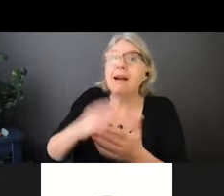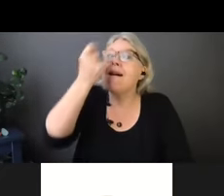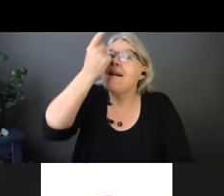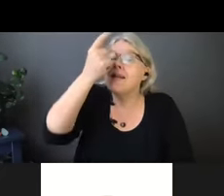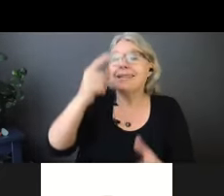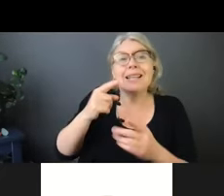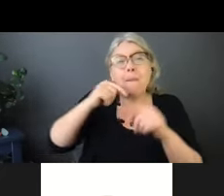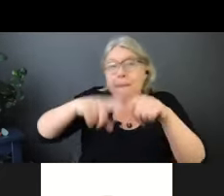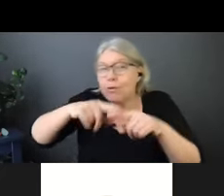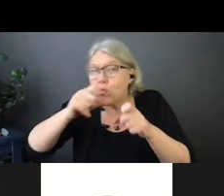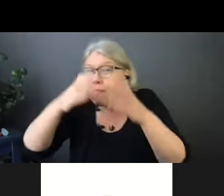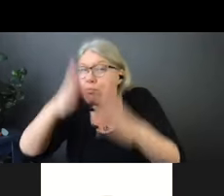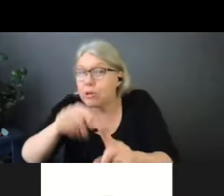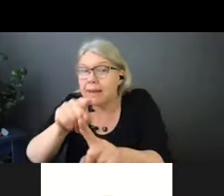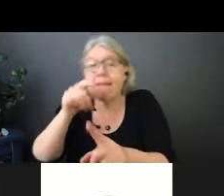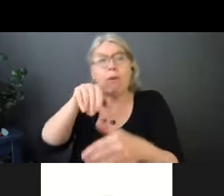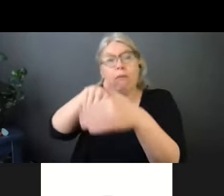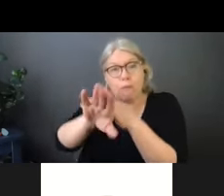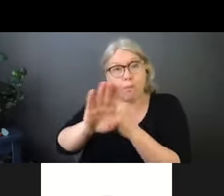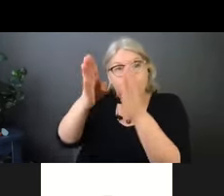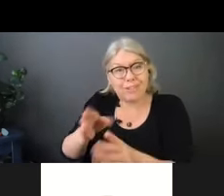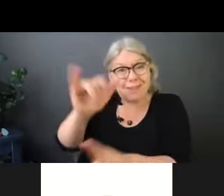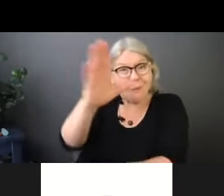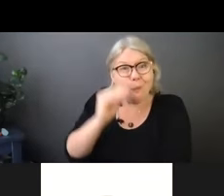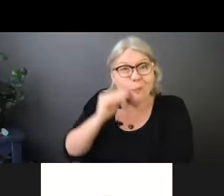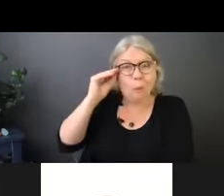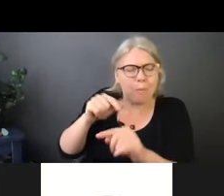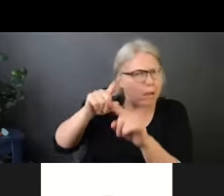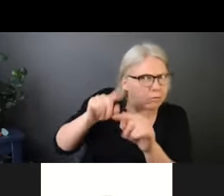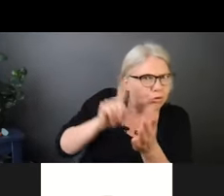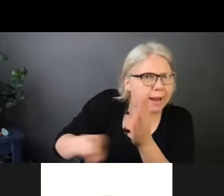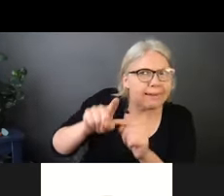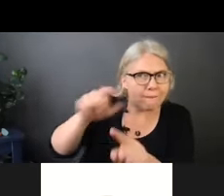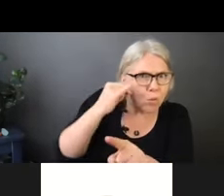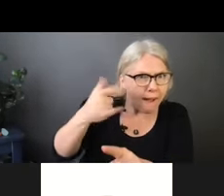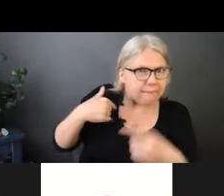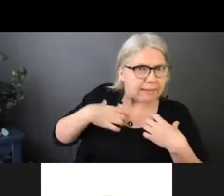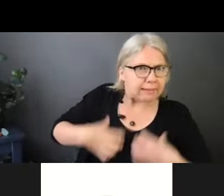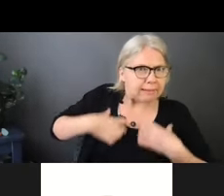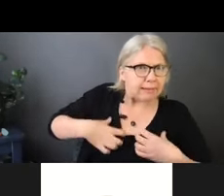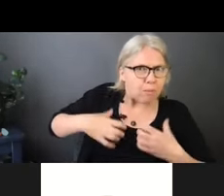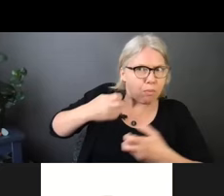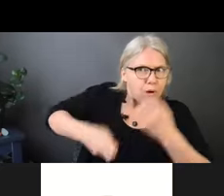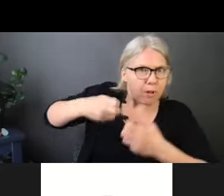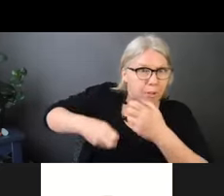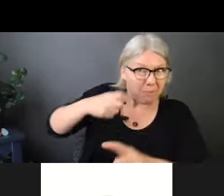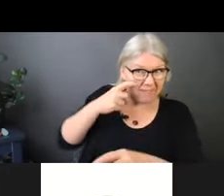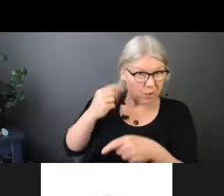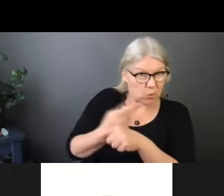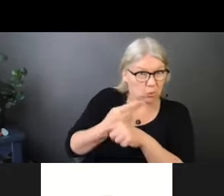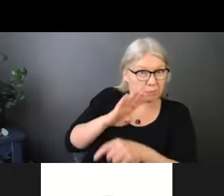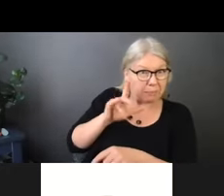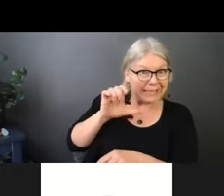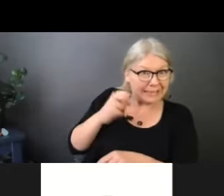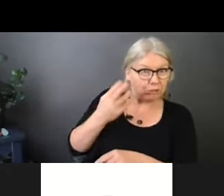serious reactions for that individual. And the surfaces we think about are toilets, phones,